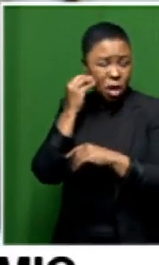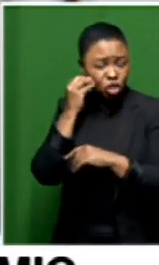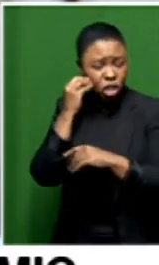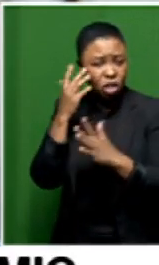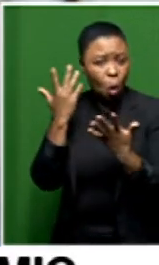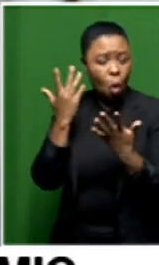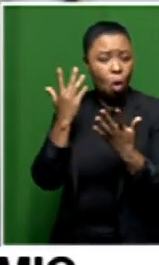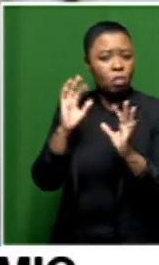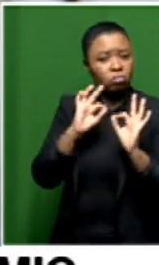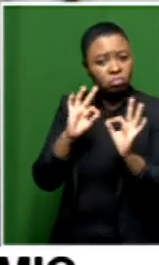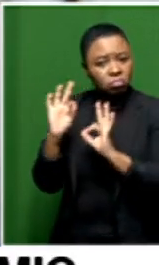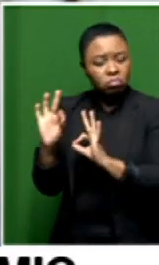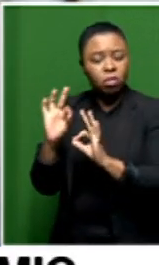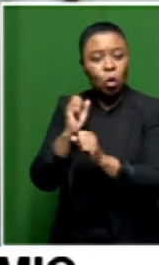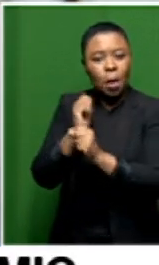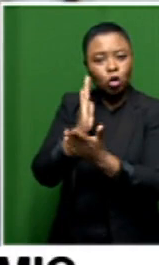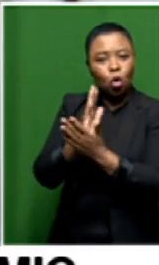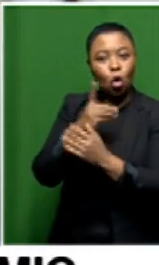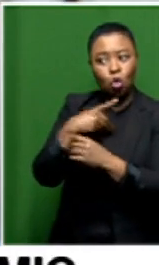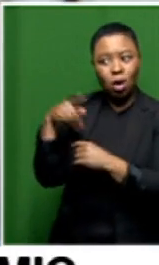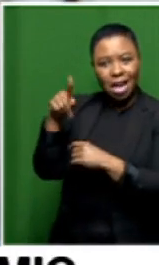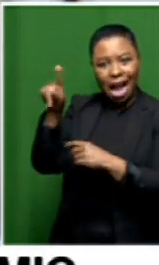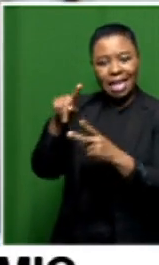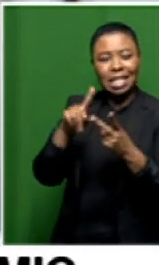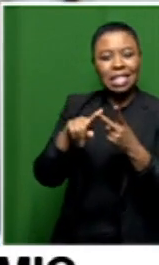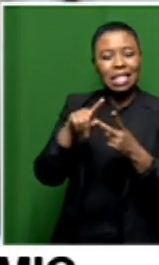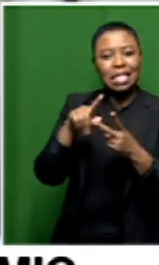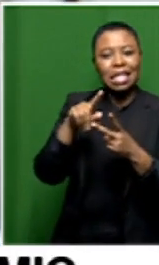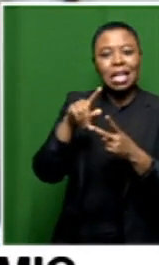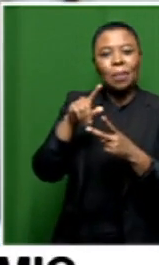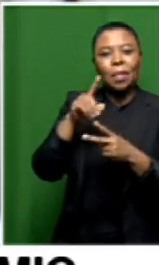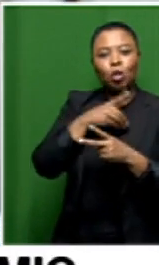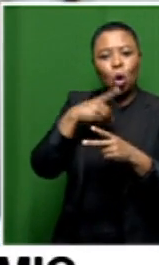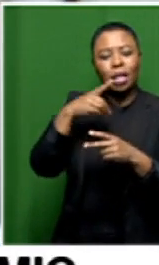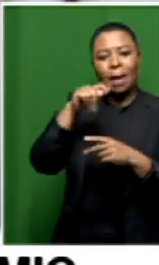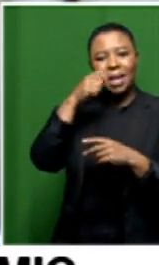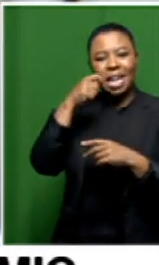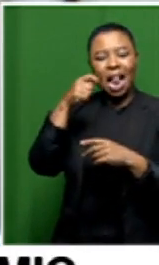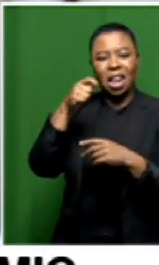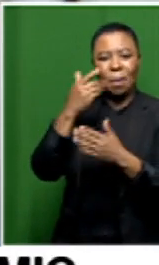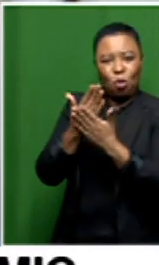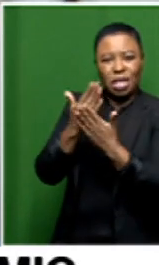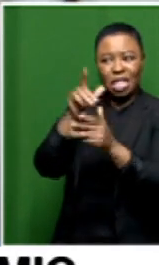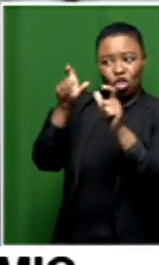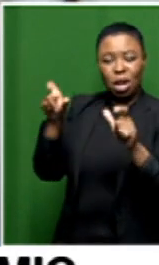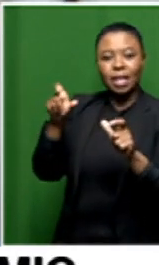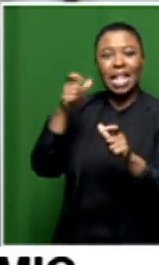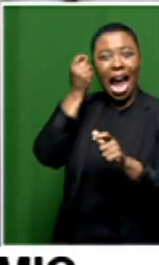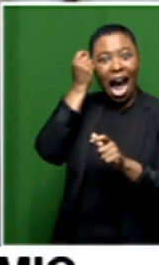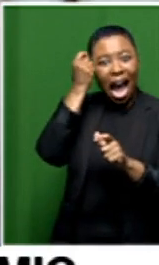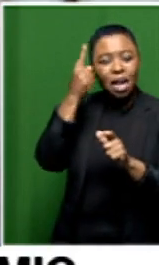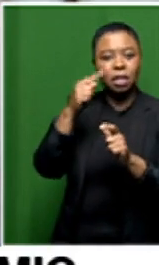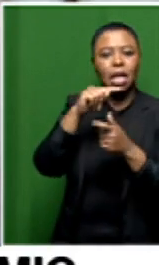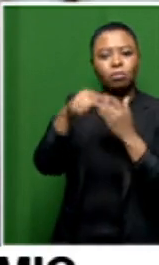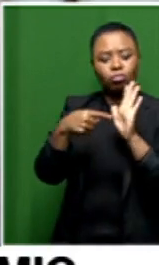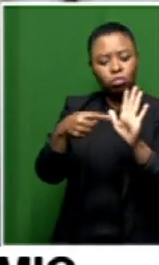to make sure that uh doctors and medical practitioners in general actually understand uh these symptoms and what it